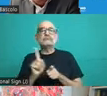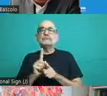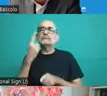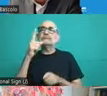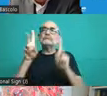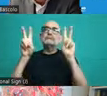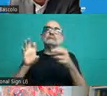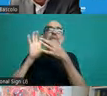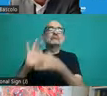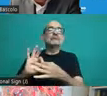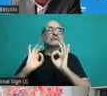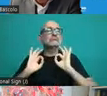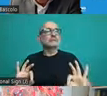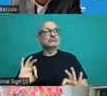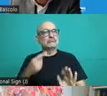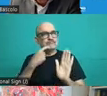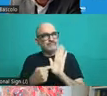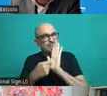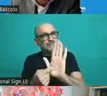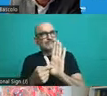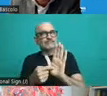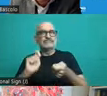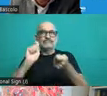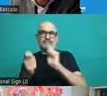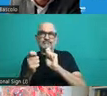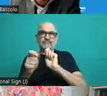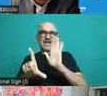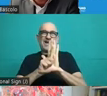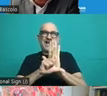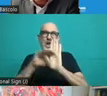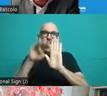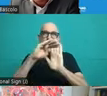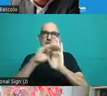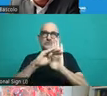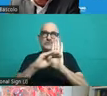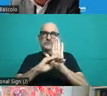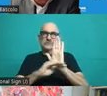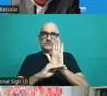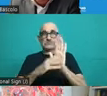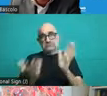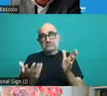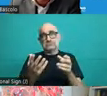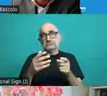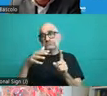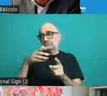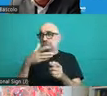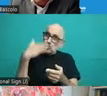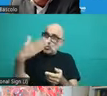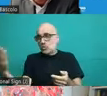rules of the game. For all other health systems functions like